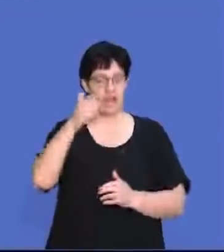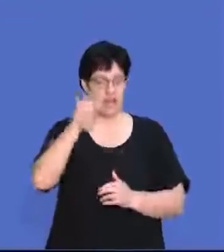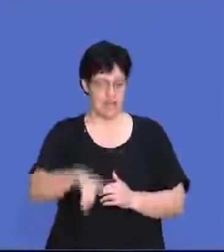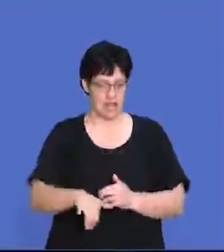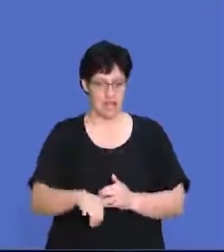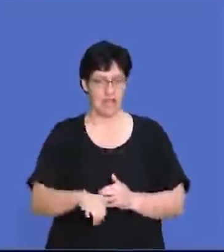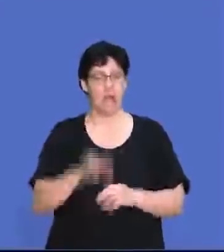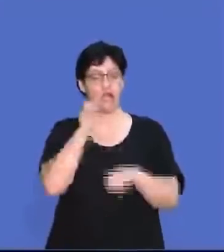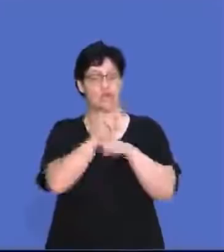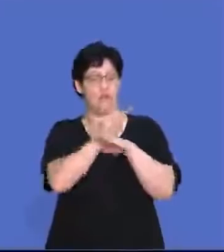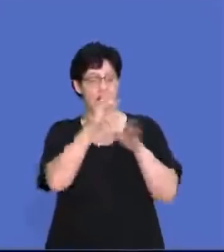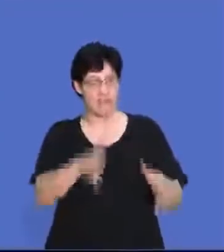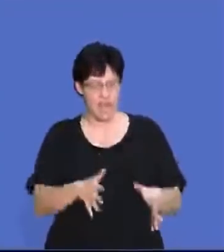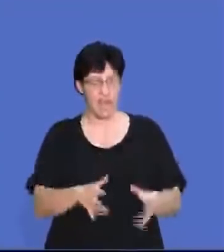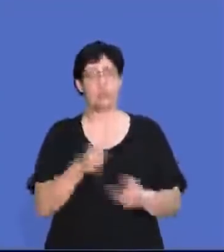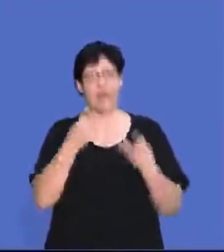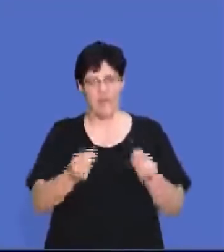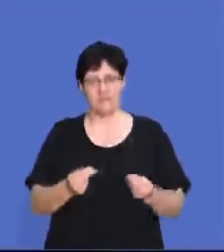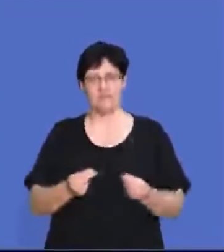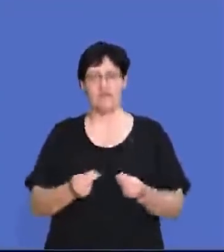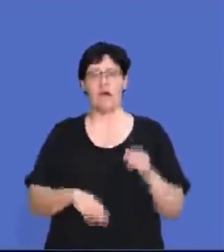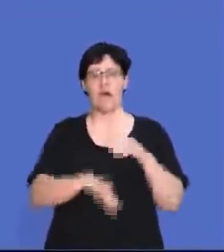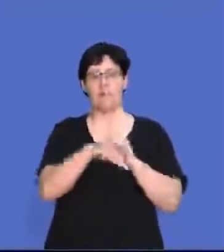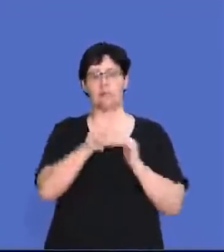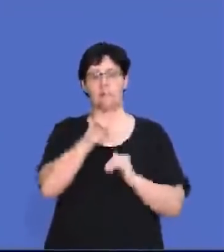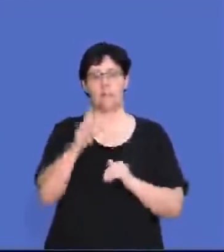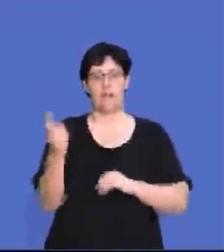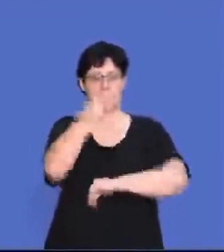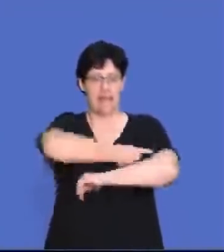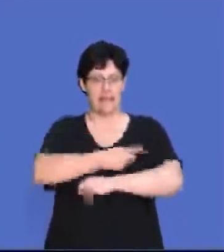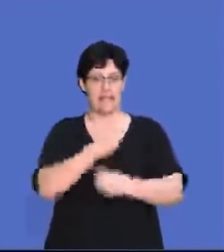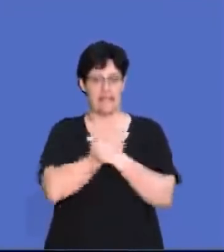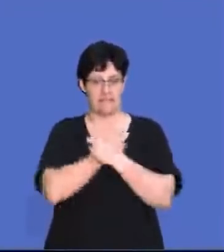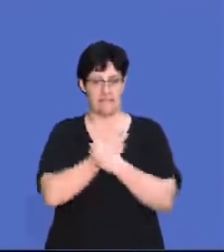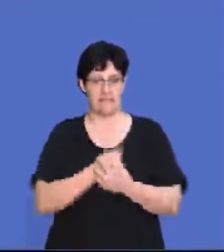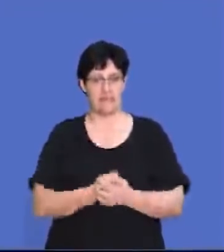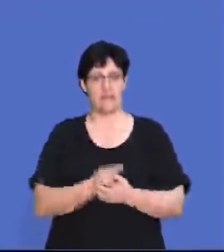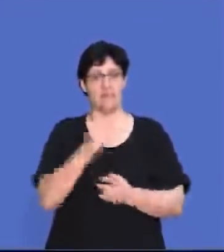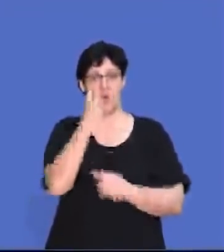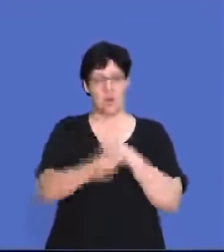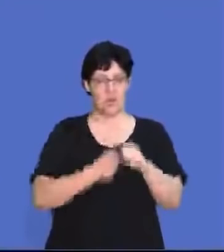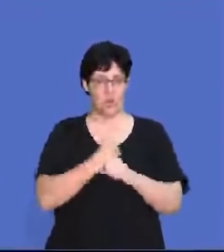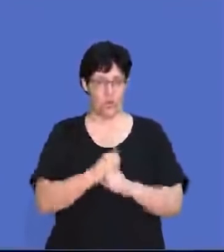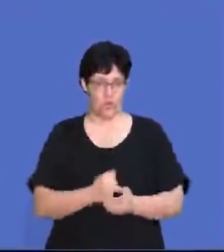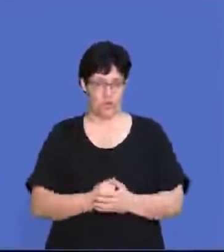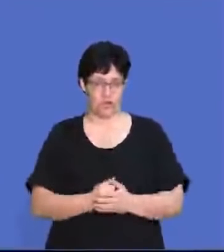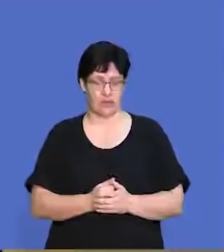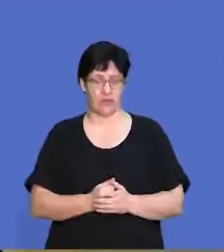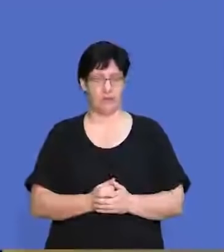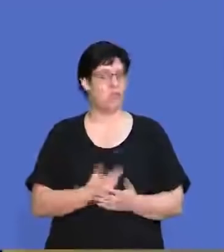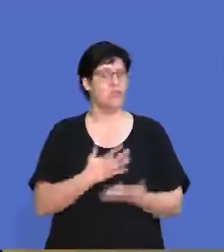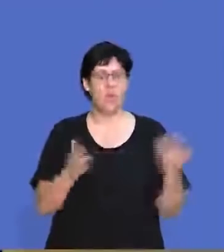So Ashley, the supervisor, is entitled to take up to 21 days leave per year.